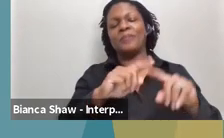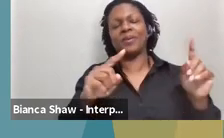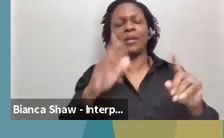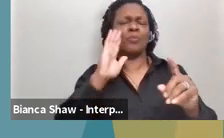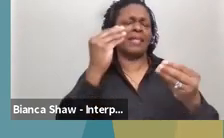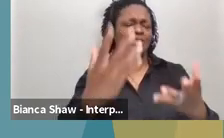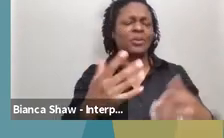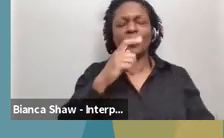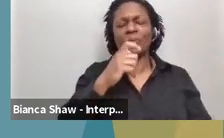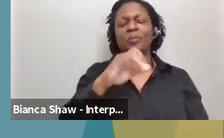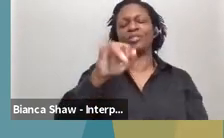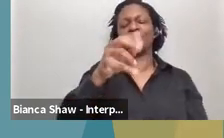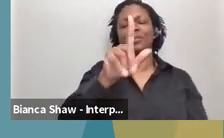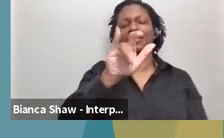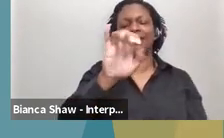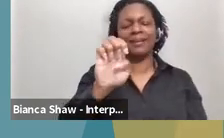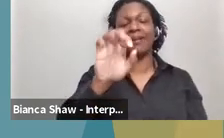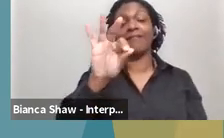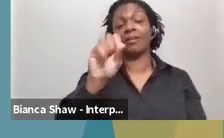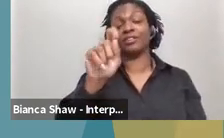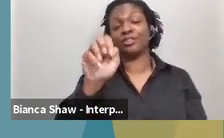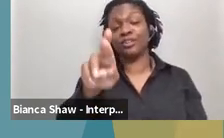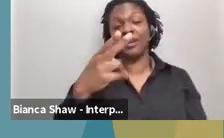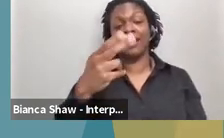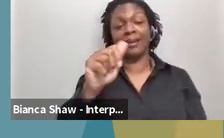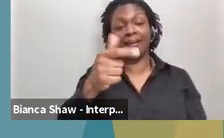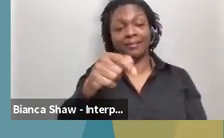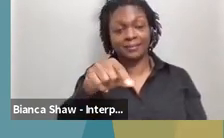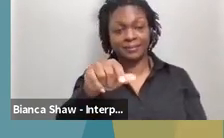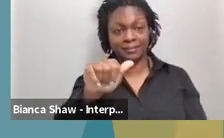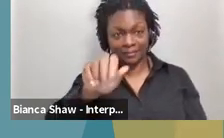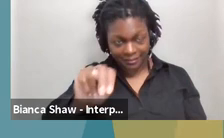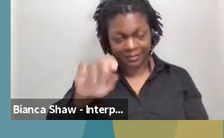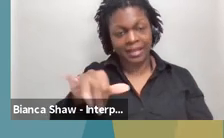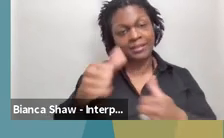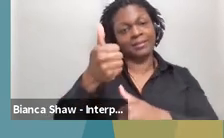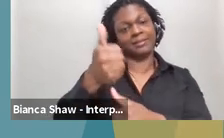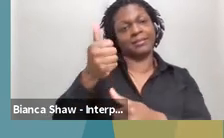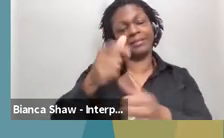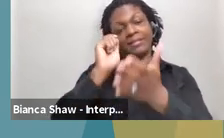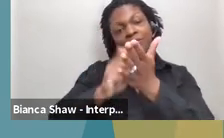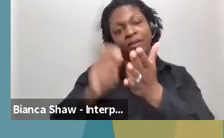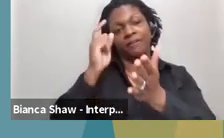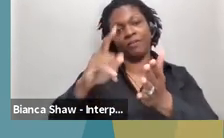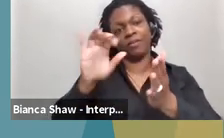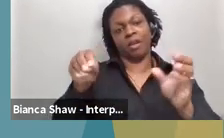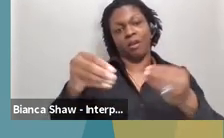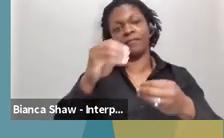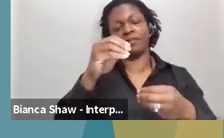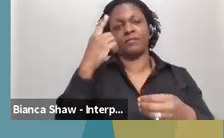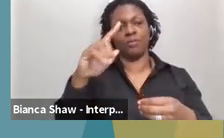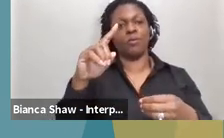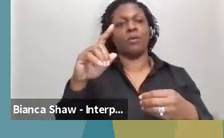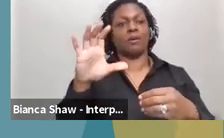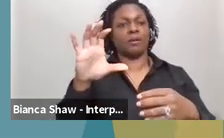Hagan, who is the Assistant Secretary for the Office for Citizens with Developmental Disabilities,